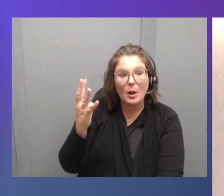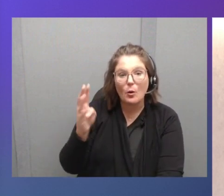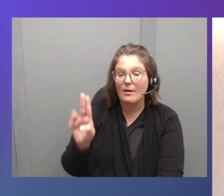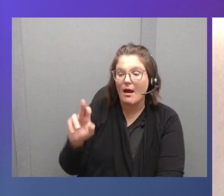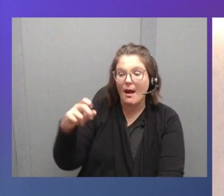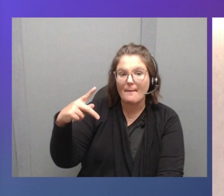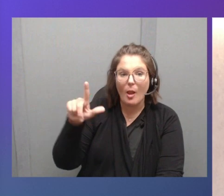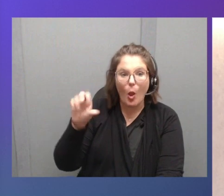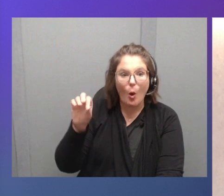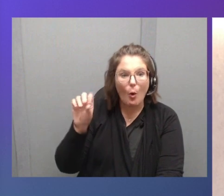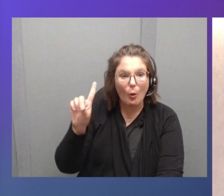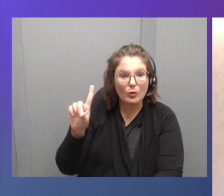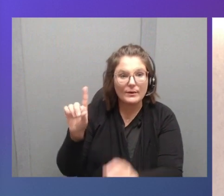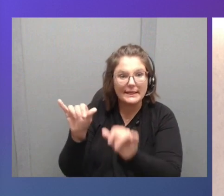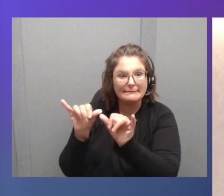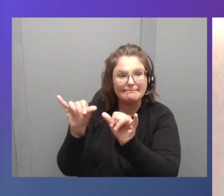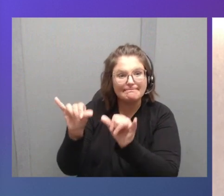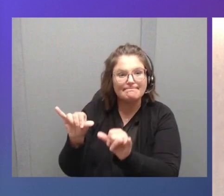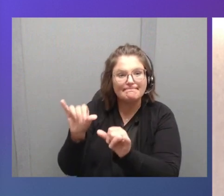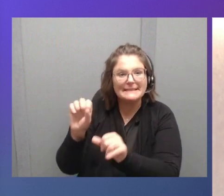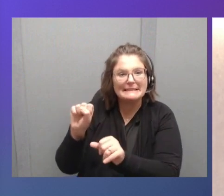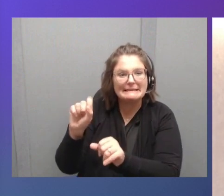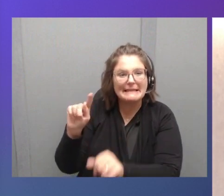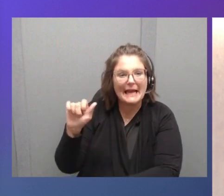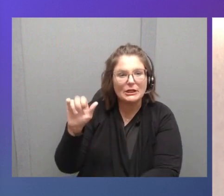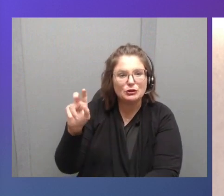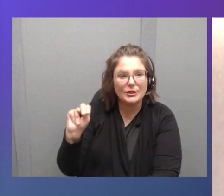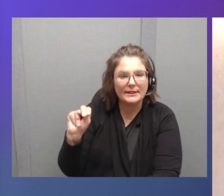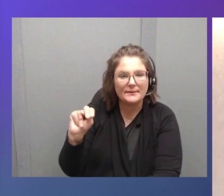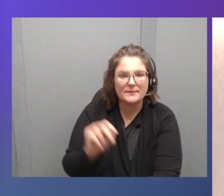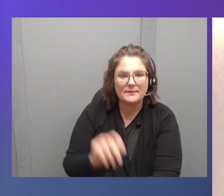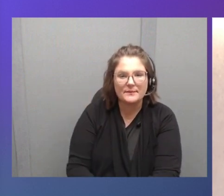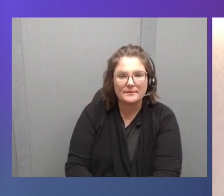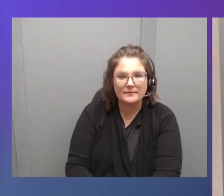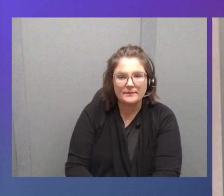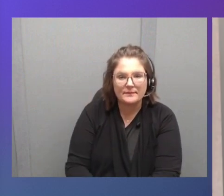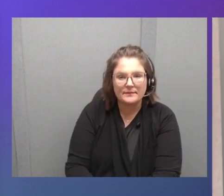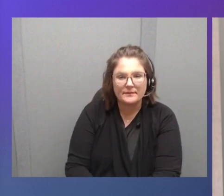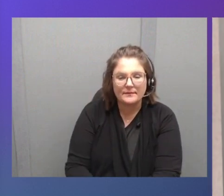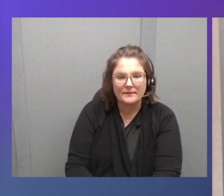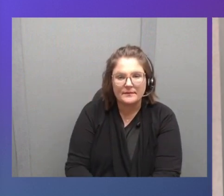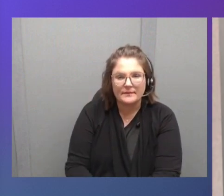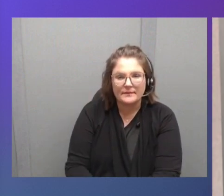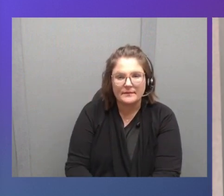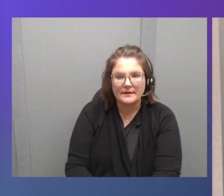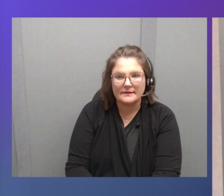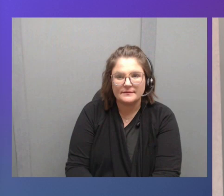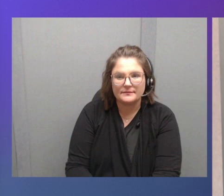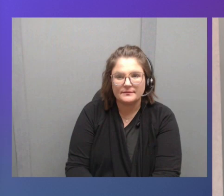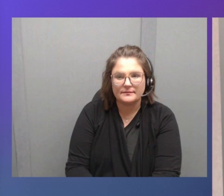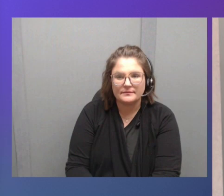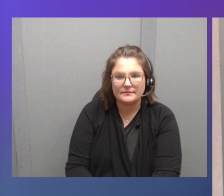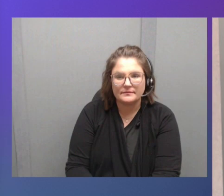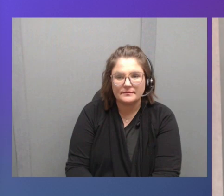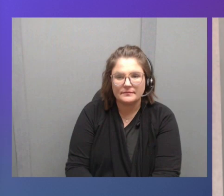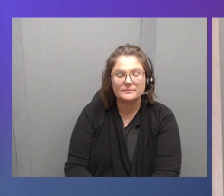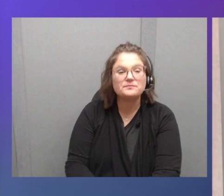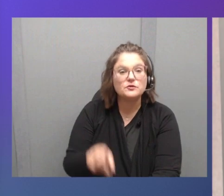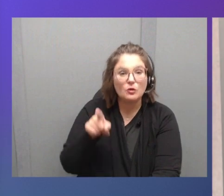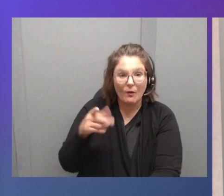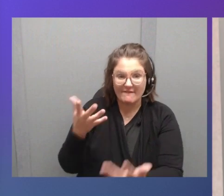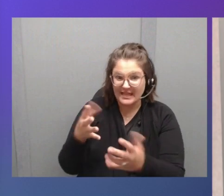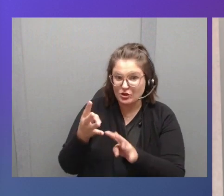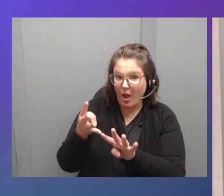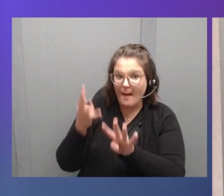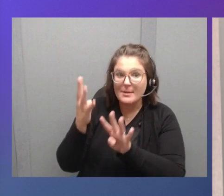We insert the cartridge in and then we can go straight to AWS if we want to. Okay. So the upload station is going to